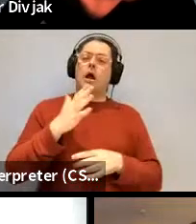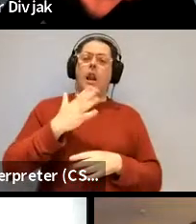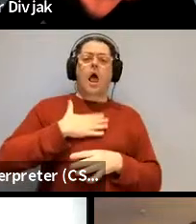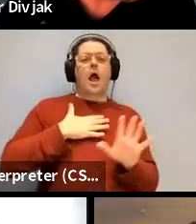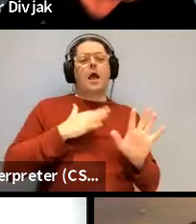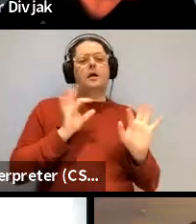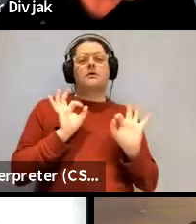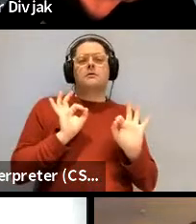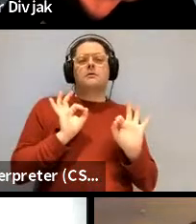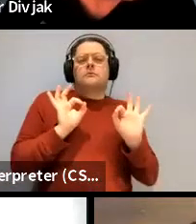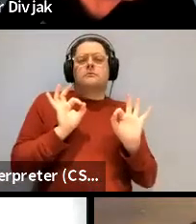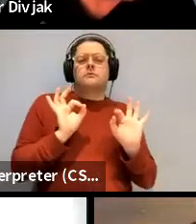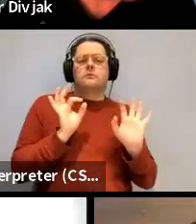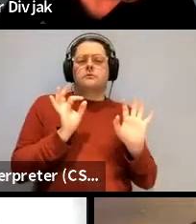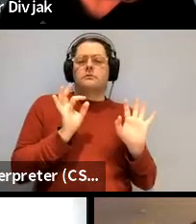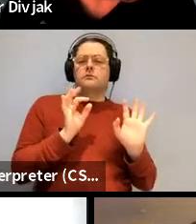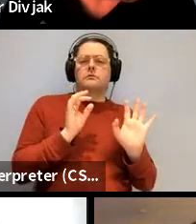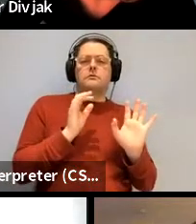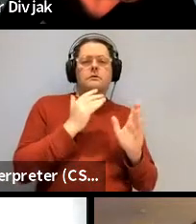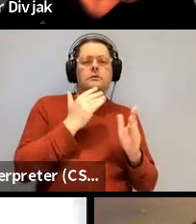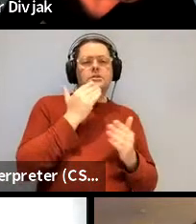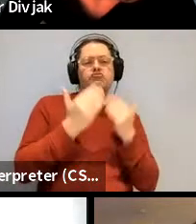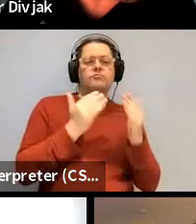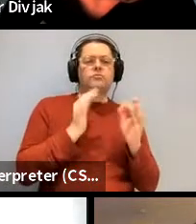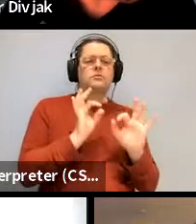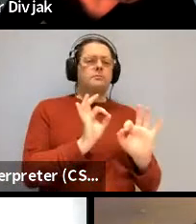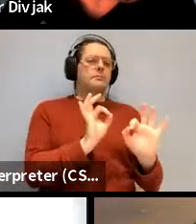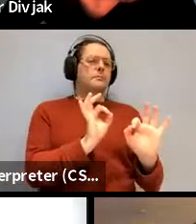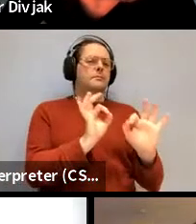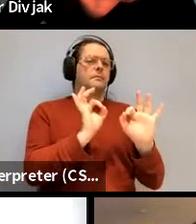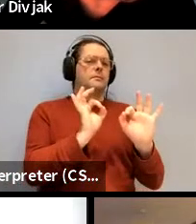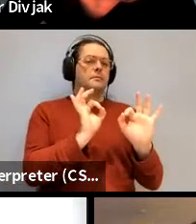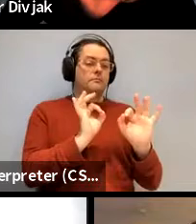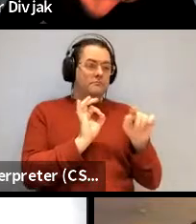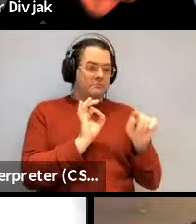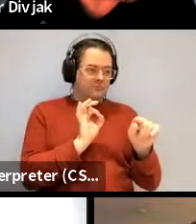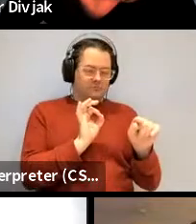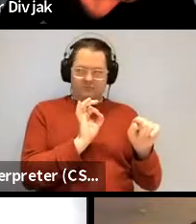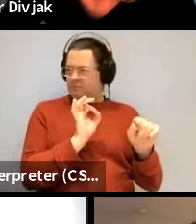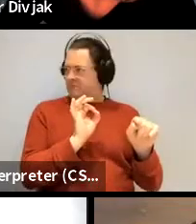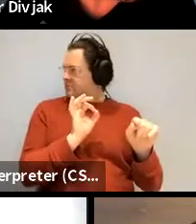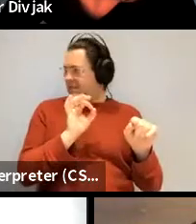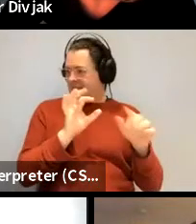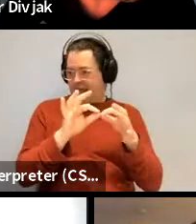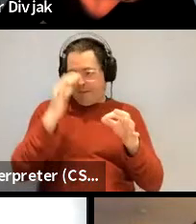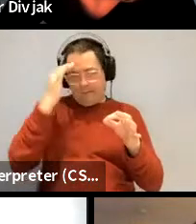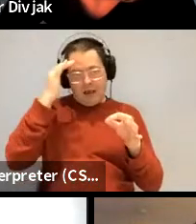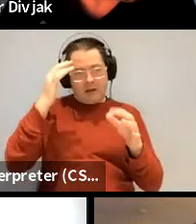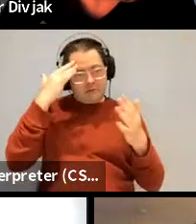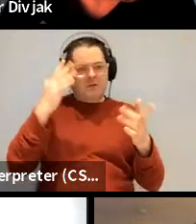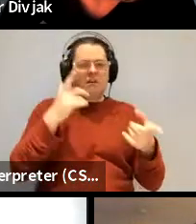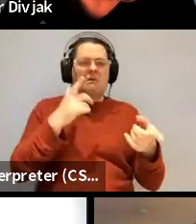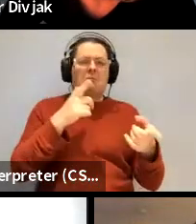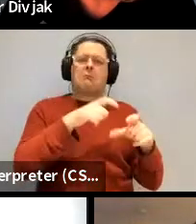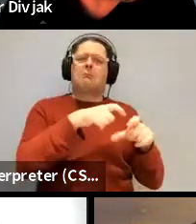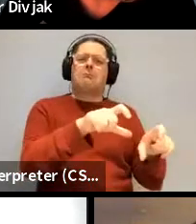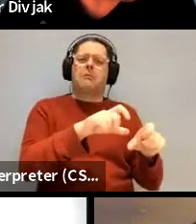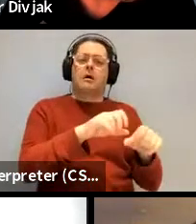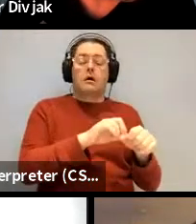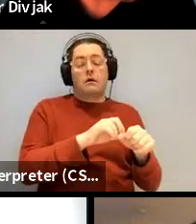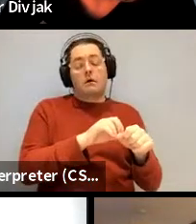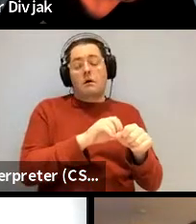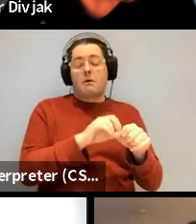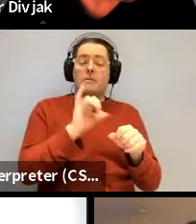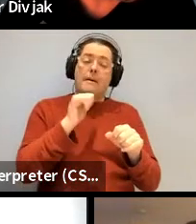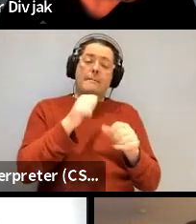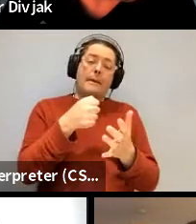road that's that's the difference and i think i assume like for example that like you know maybe that's less important to someone both in minimalism but also less